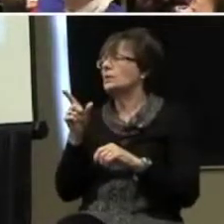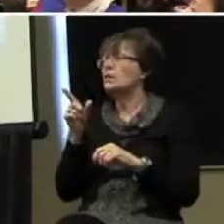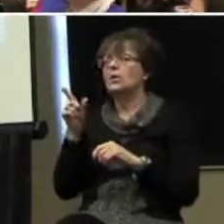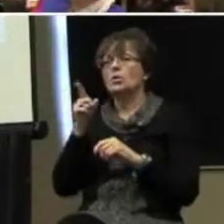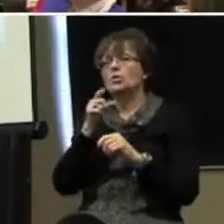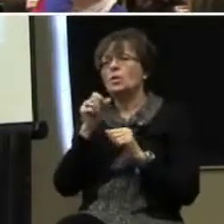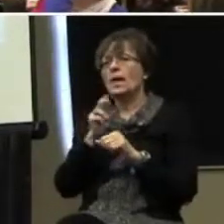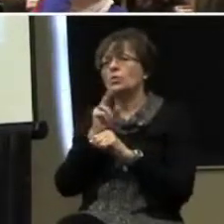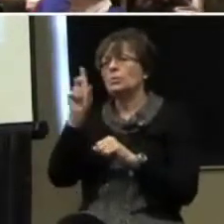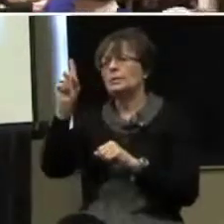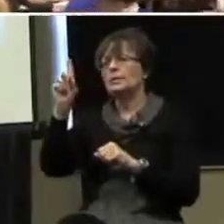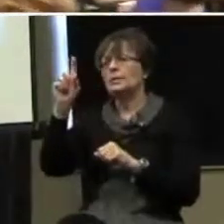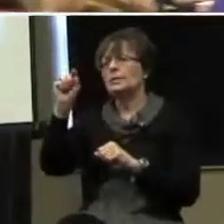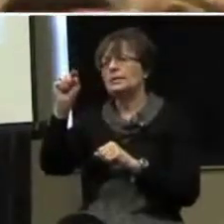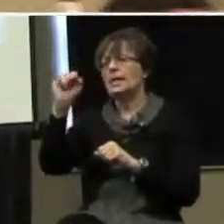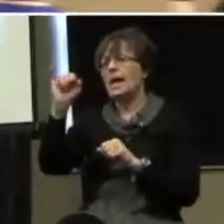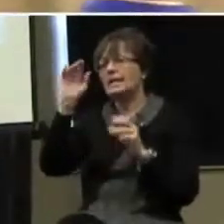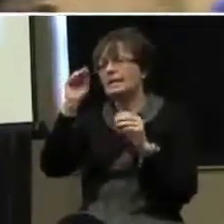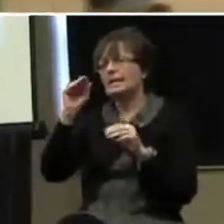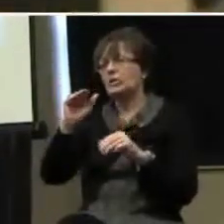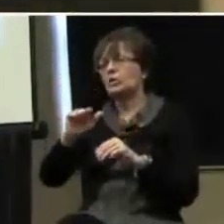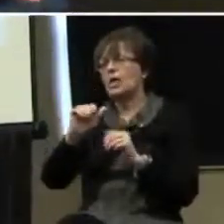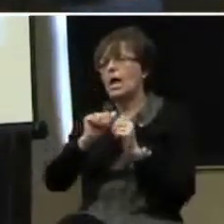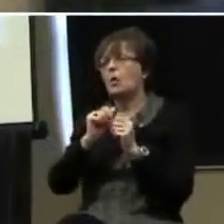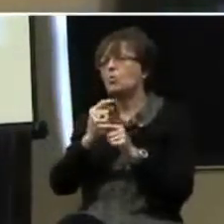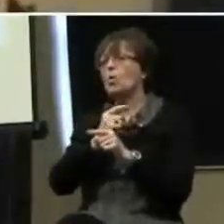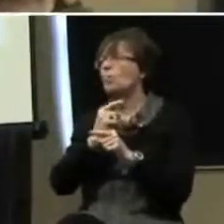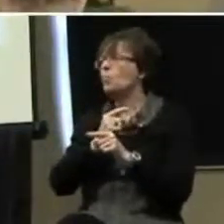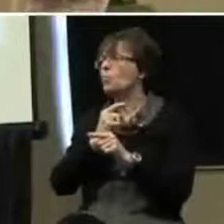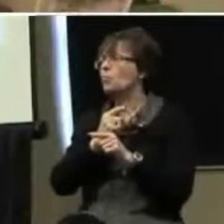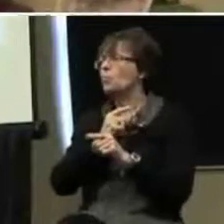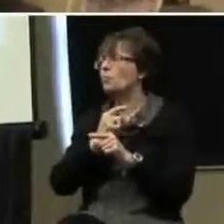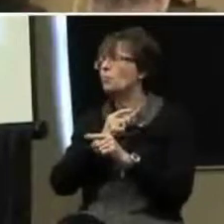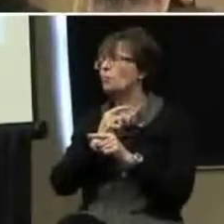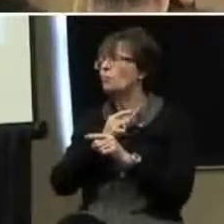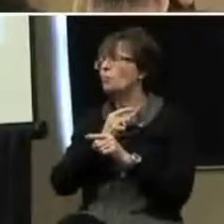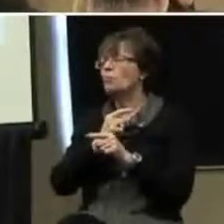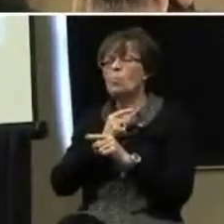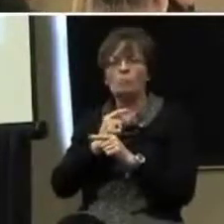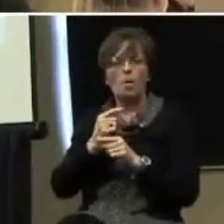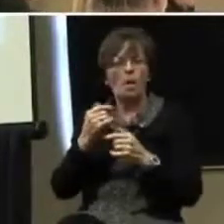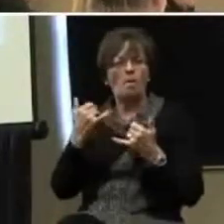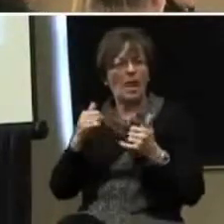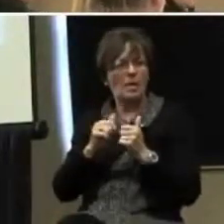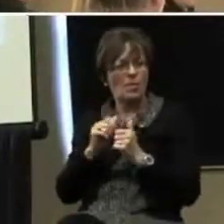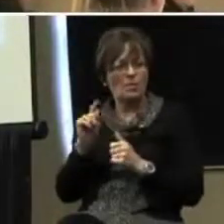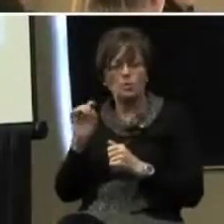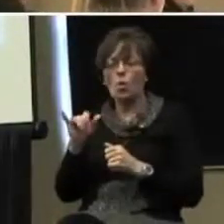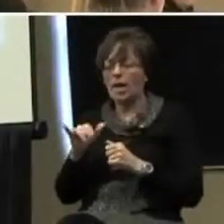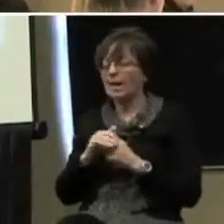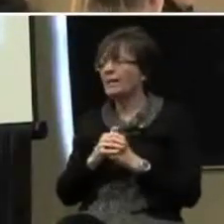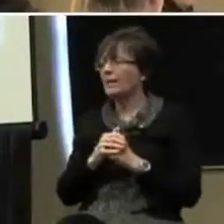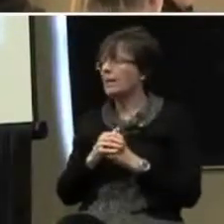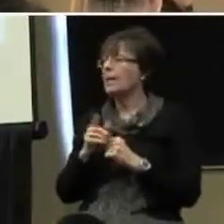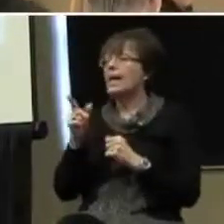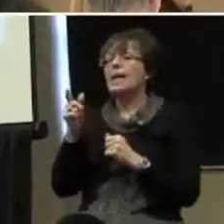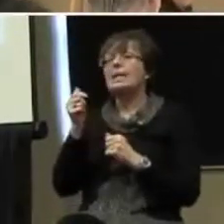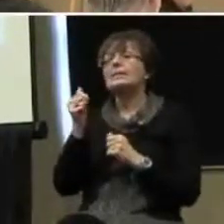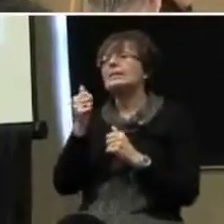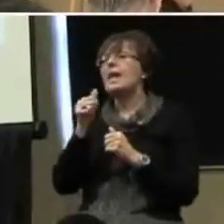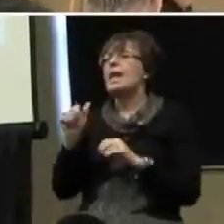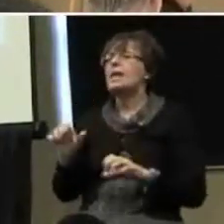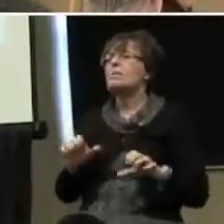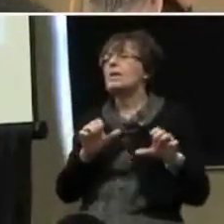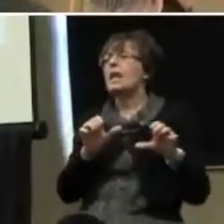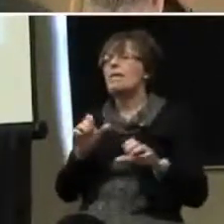You can actually use DTI to teach a child how to appropriately play with the toy. Okay? It's anything, it's